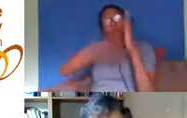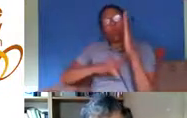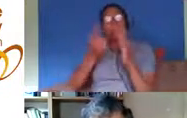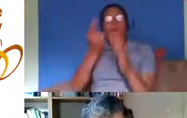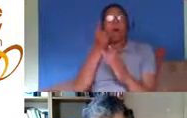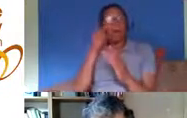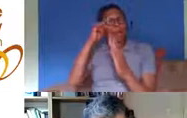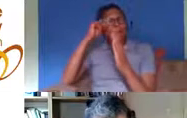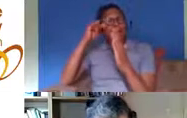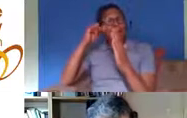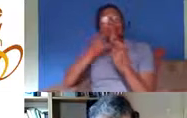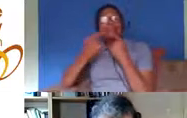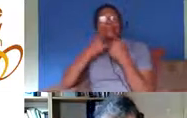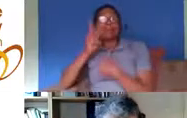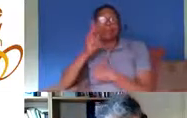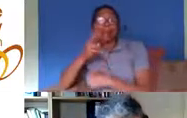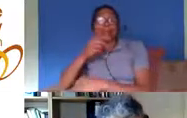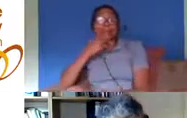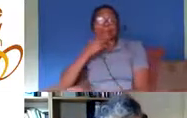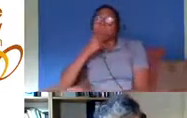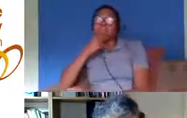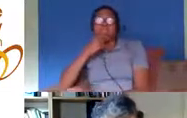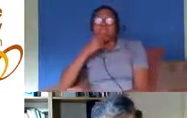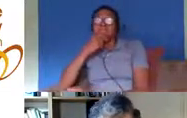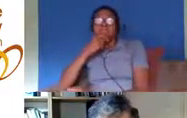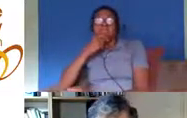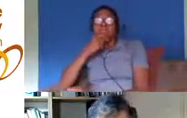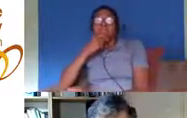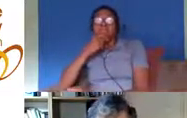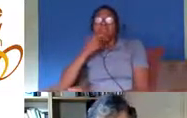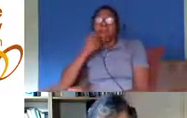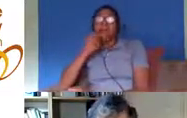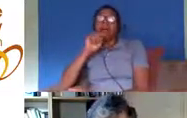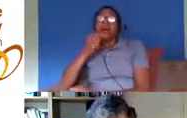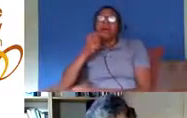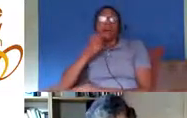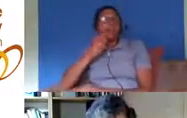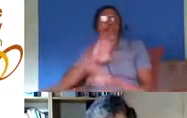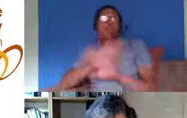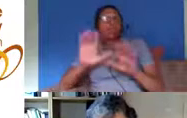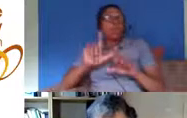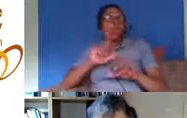and suggested that actually those were unlikely to be the real reasons for this